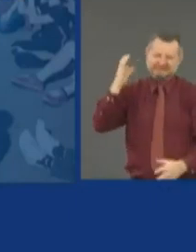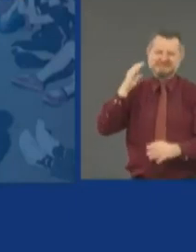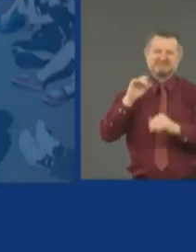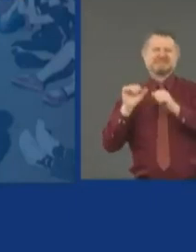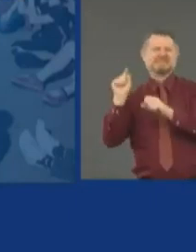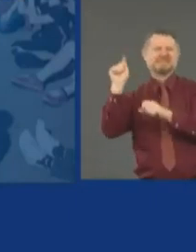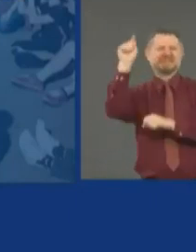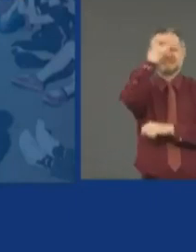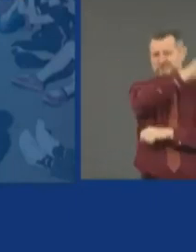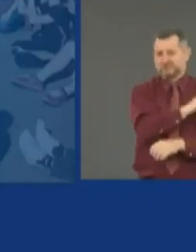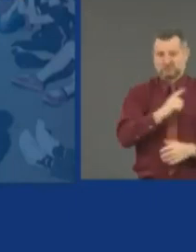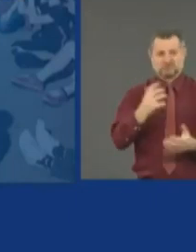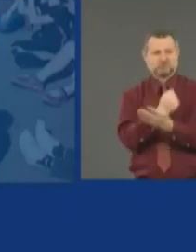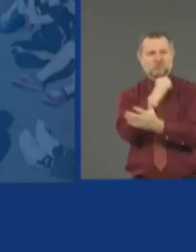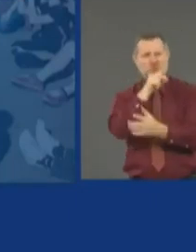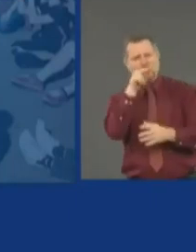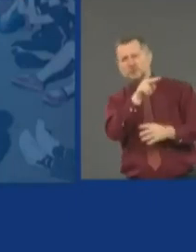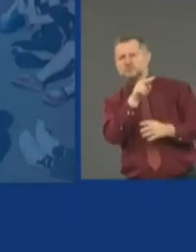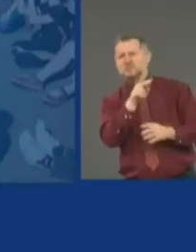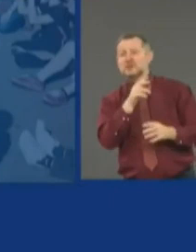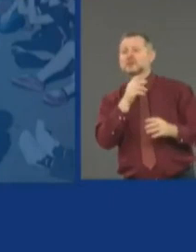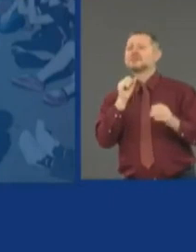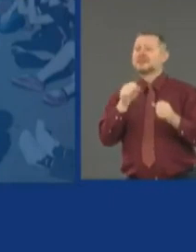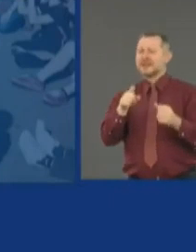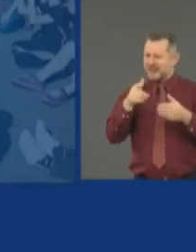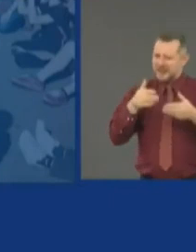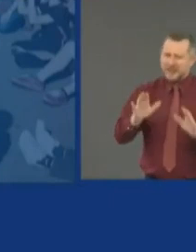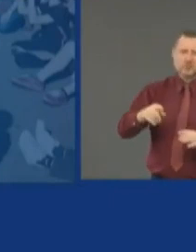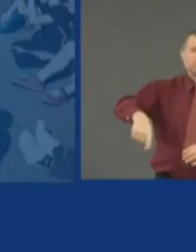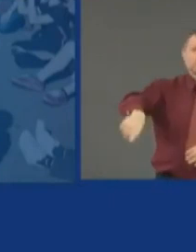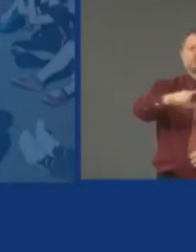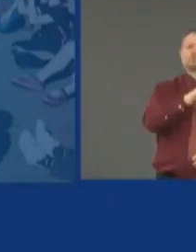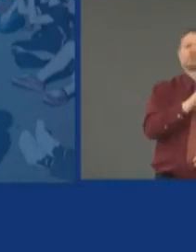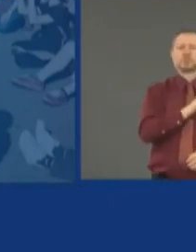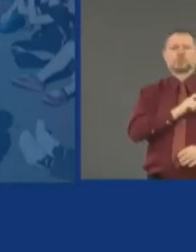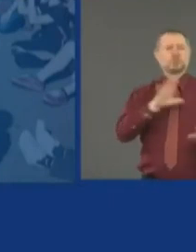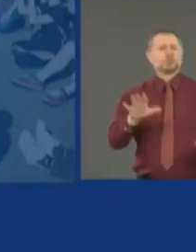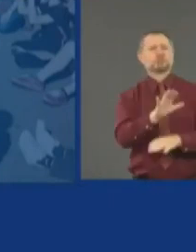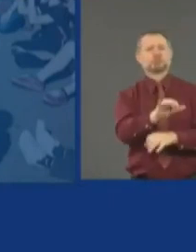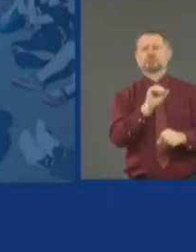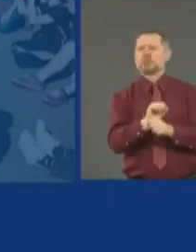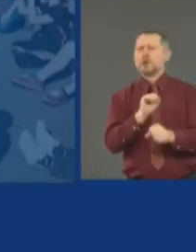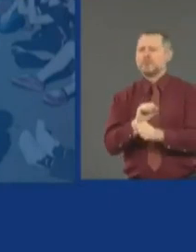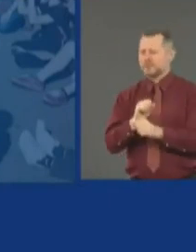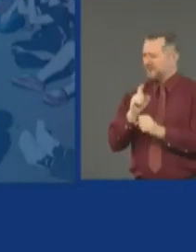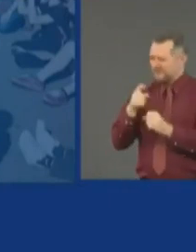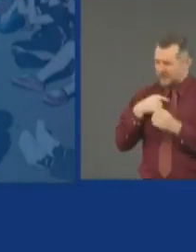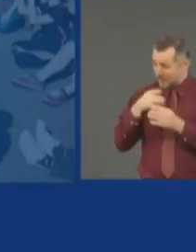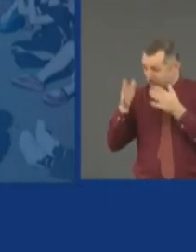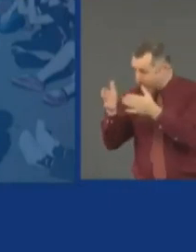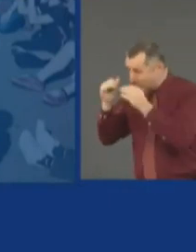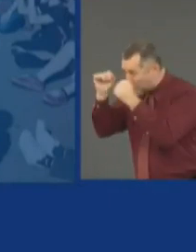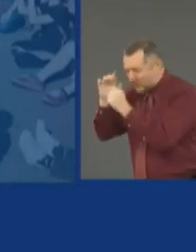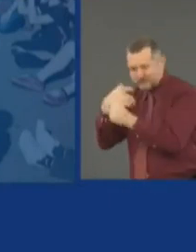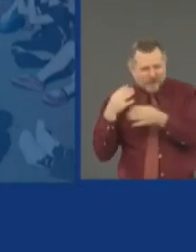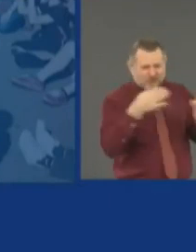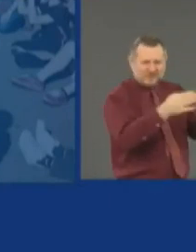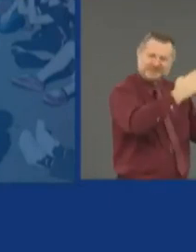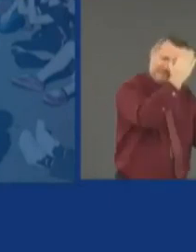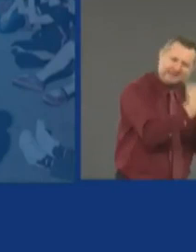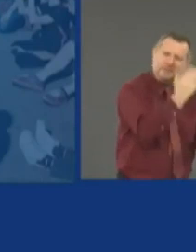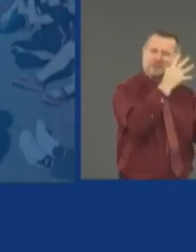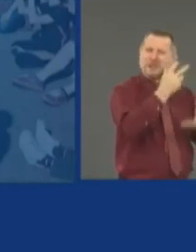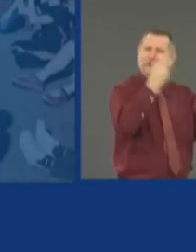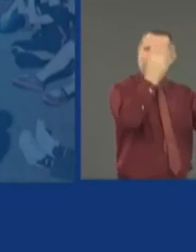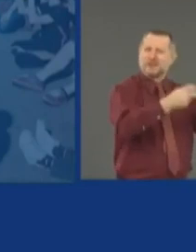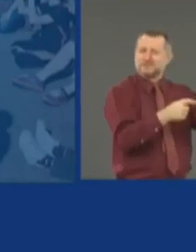Also, allow the police to do their job when you're protesting. The reason the peaceful protest is so important, not